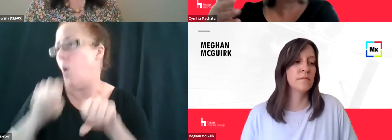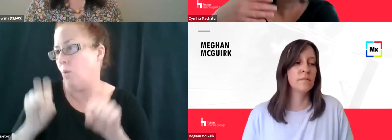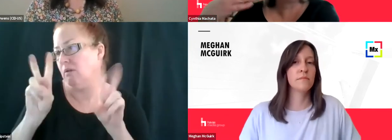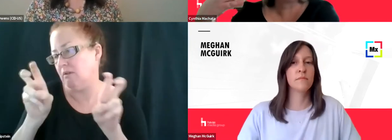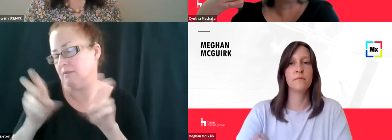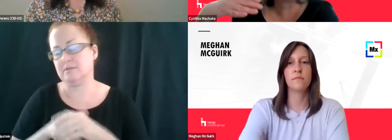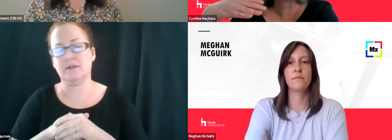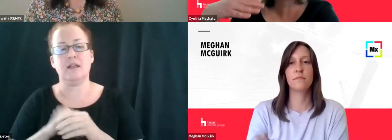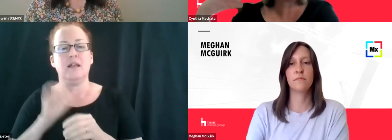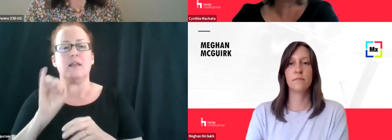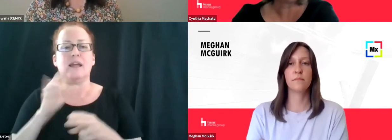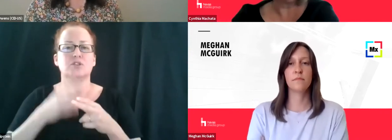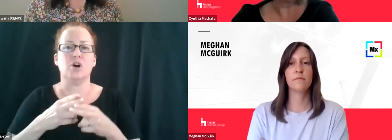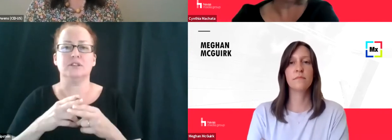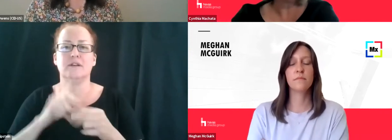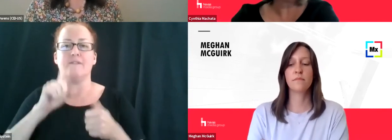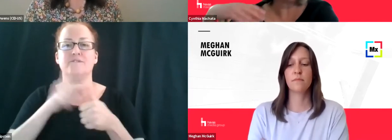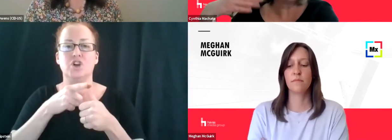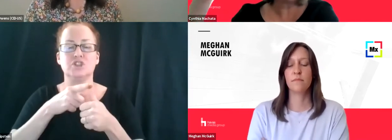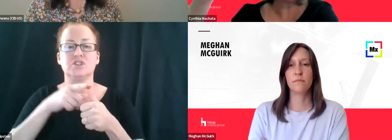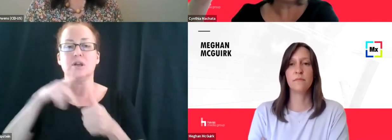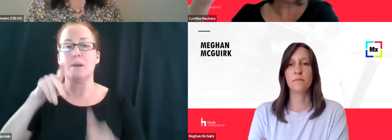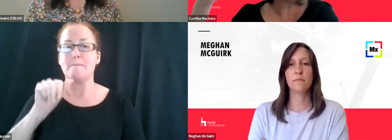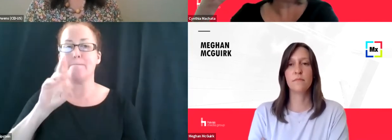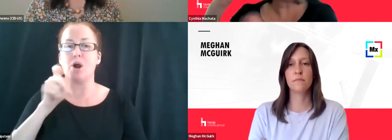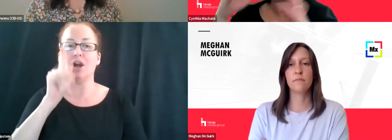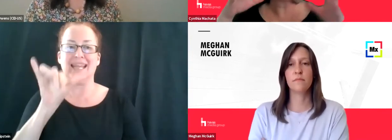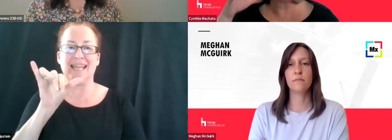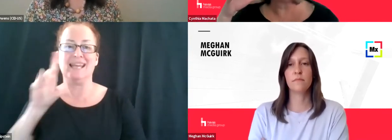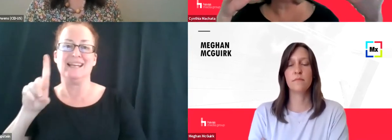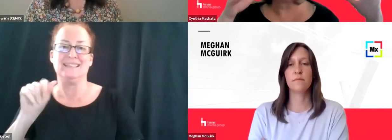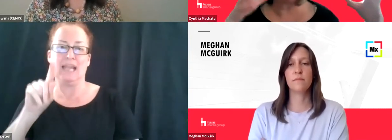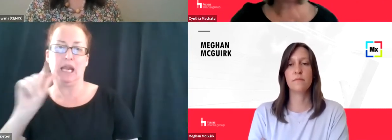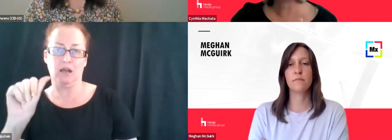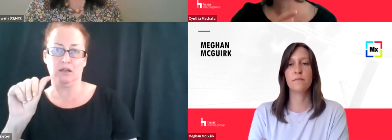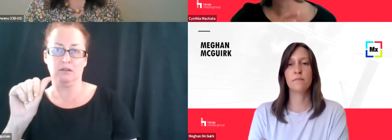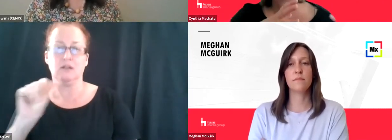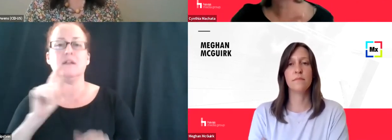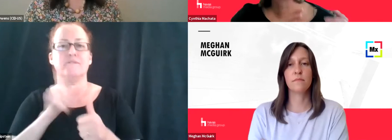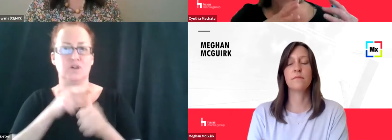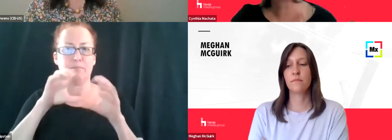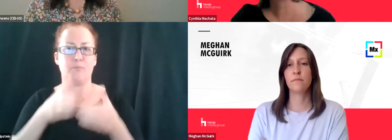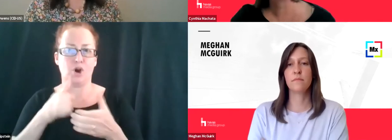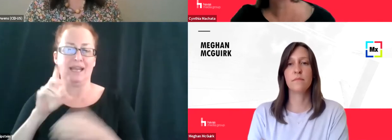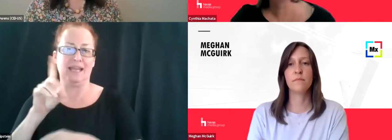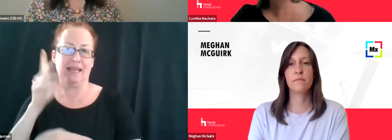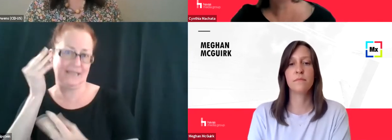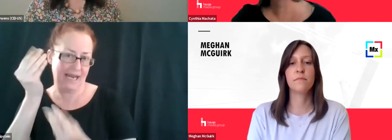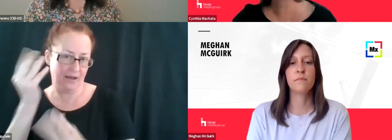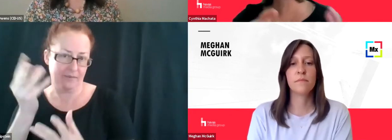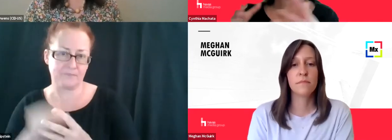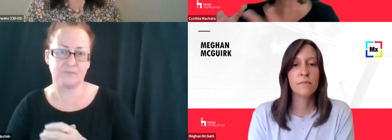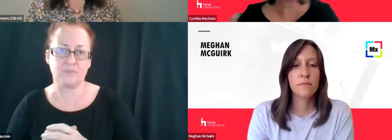And that's what we call, um, first party data, first party data, meaning that the, um, the destination collected your information